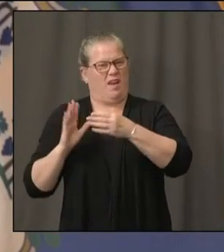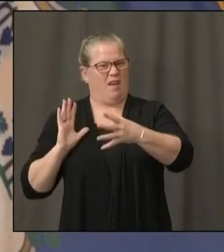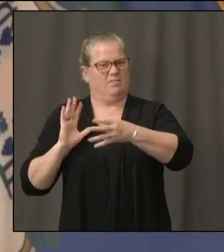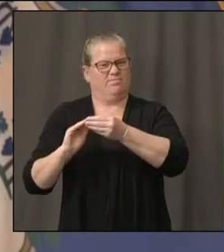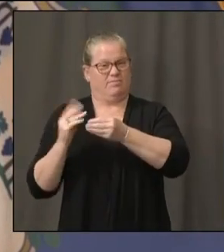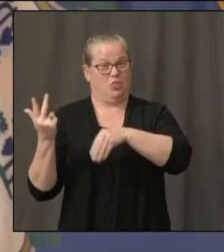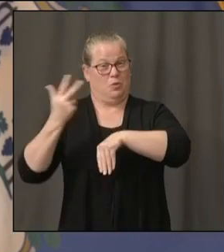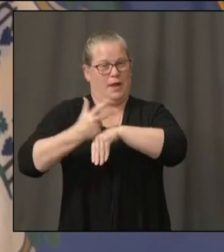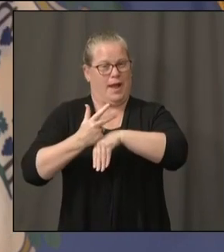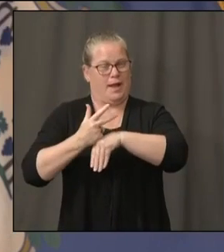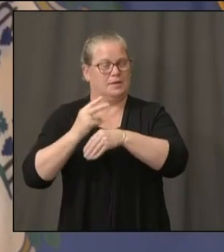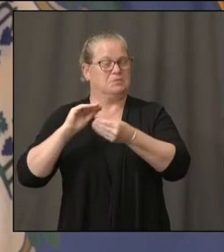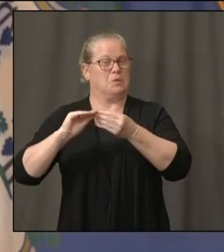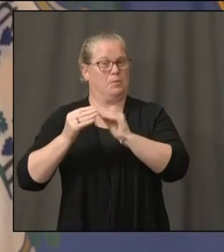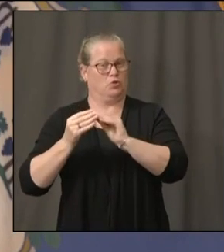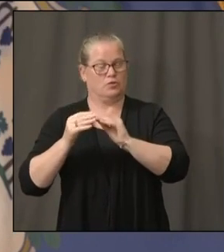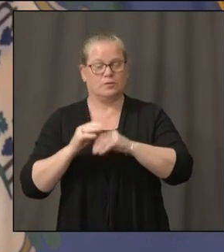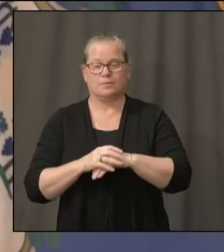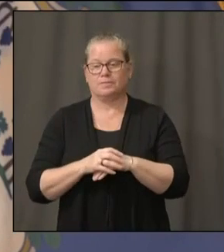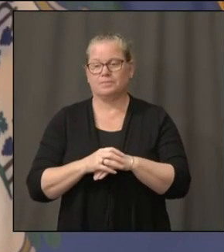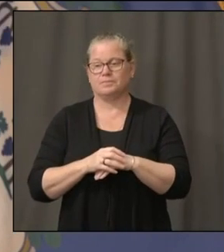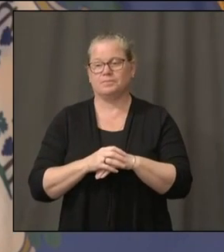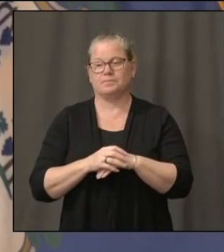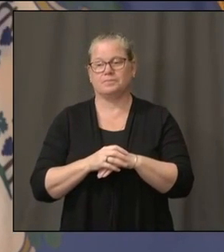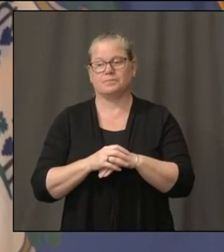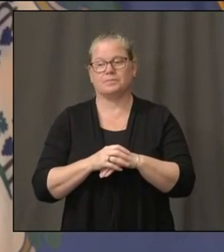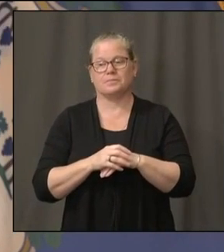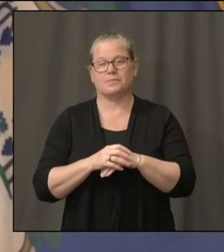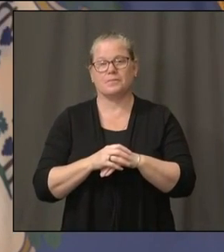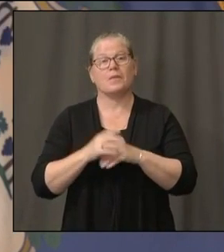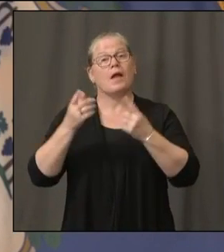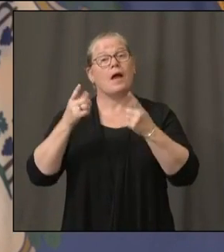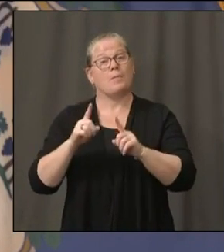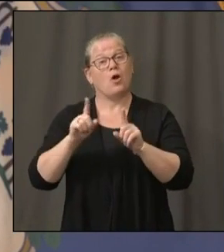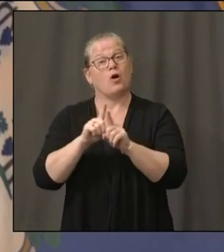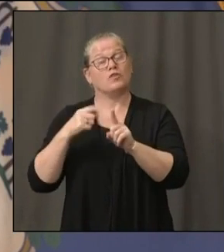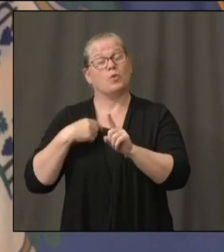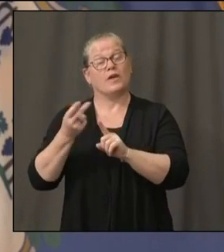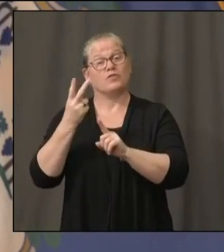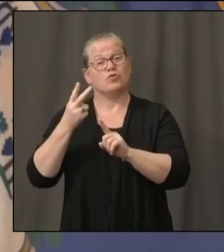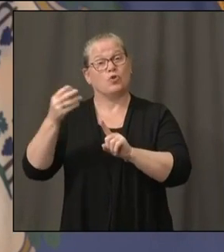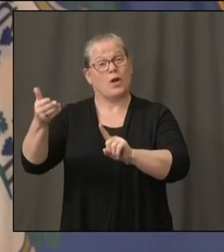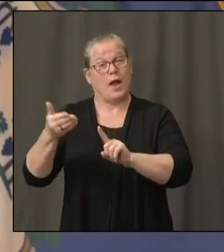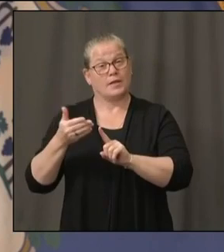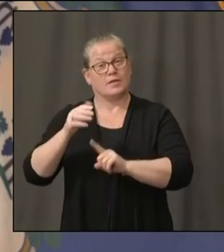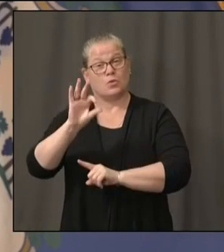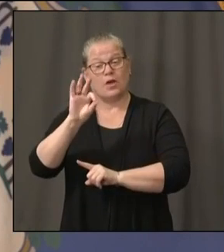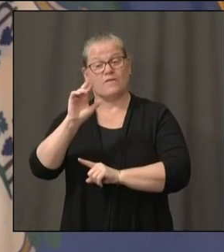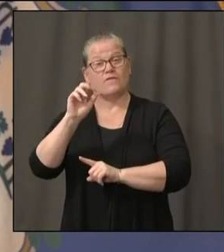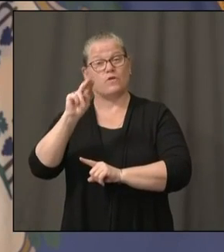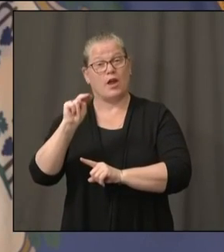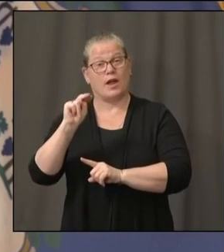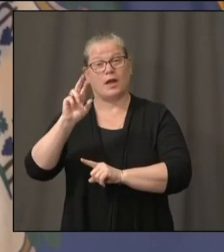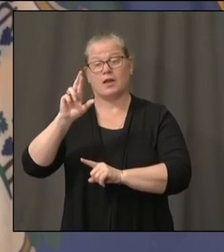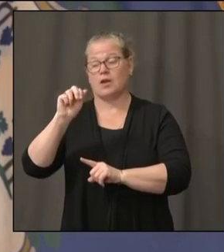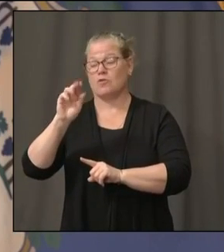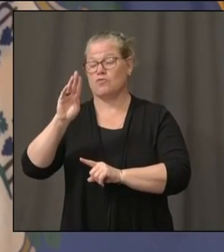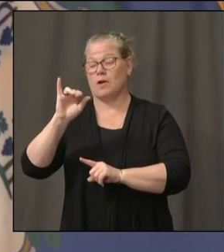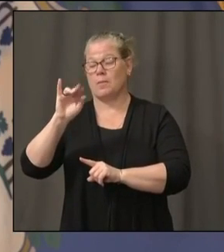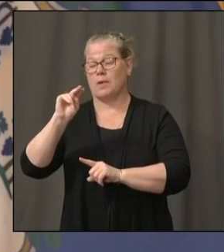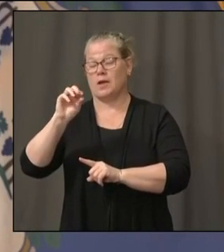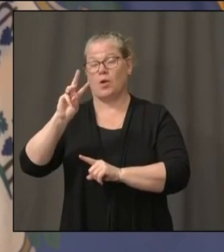In addition, we have two guests. One is Fran Rabinowitz. She oversees all the public school